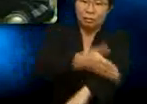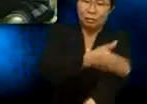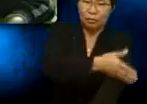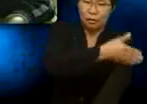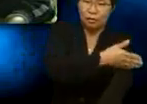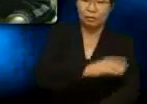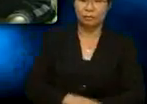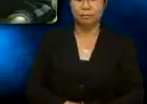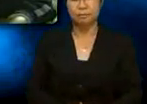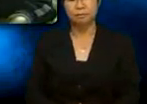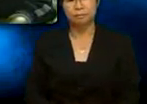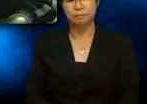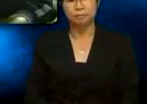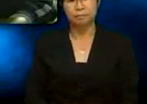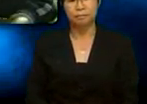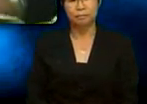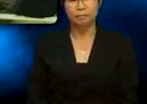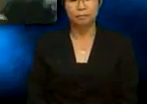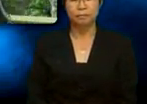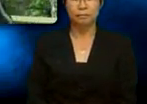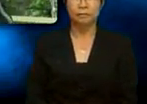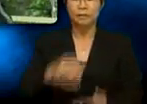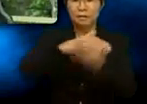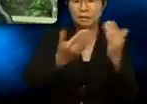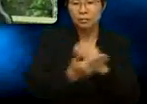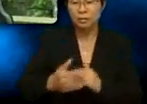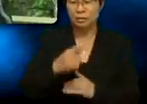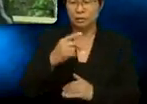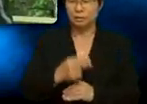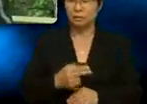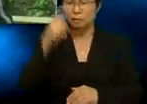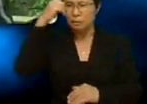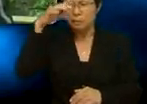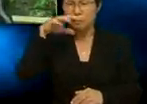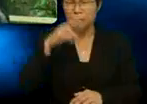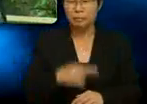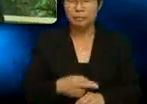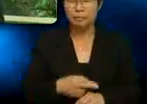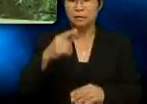Leaps and... There is something mysterious about Lucas. Could you excuse me for just a minute?